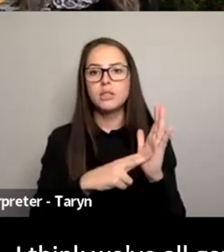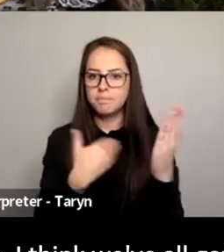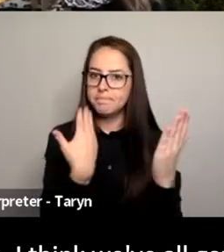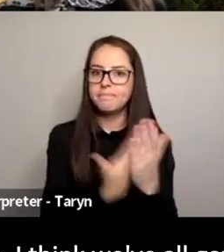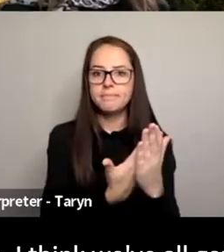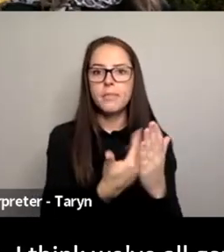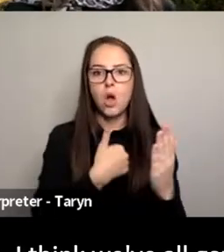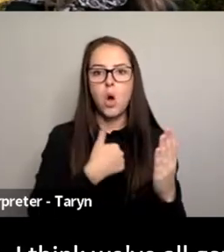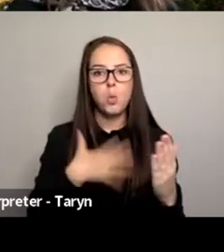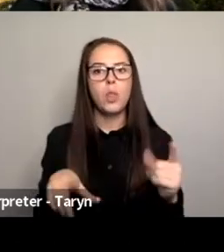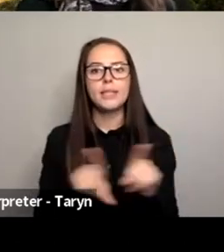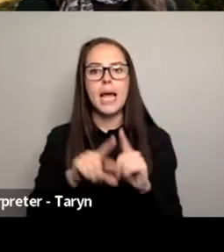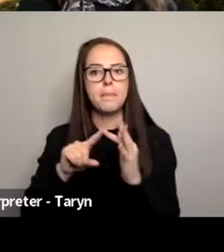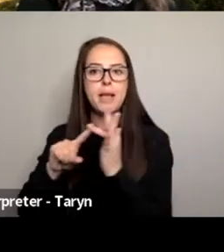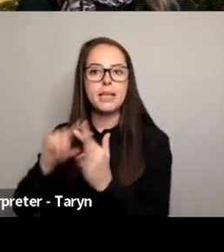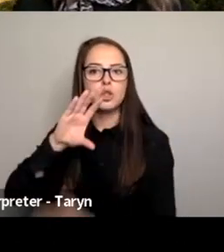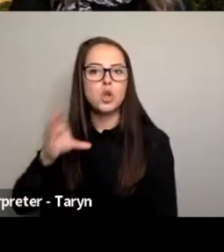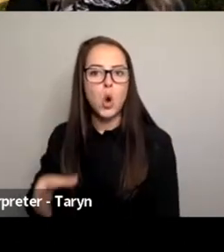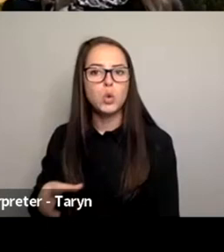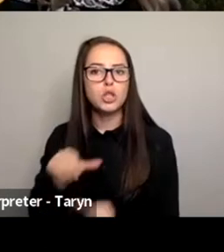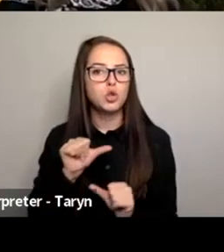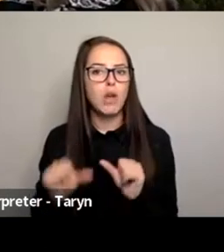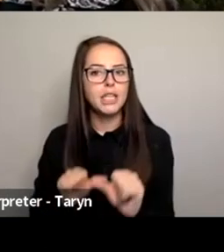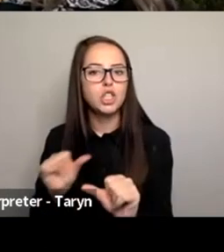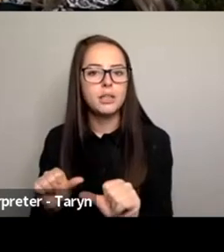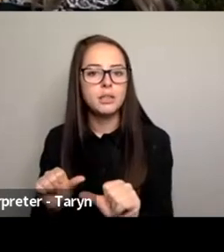So I think we've all got some actions that we can work on together.